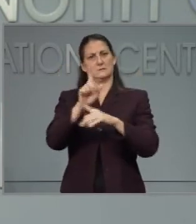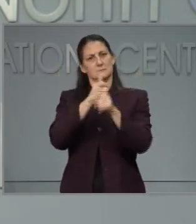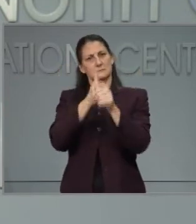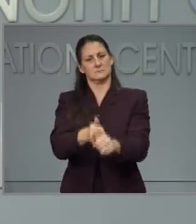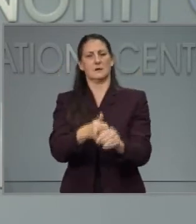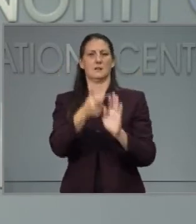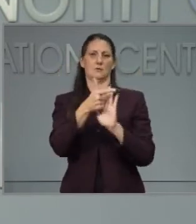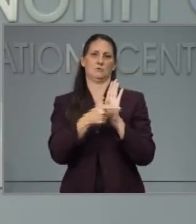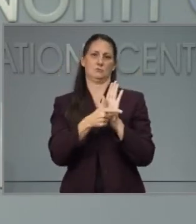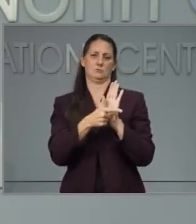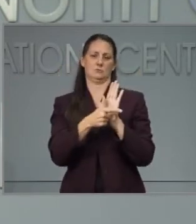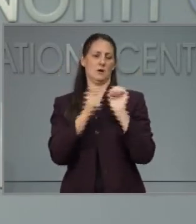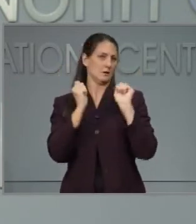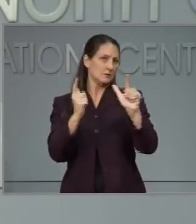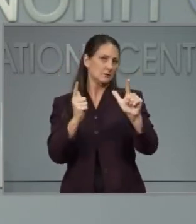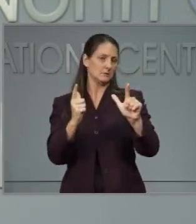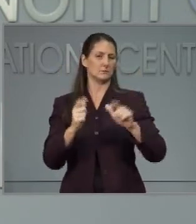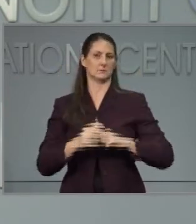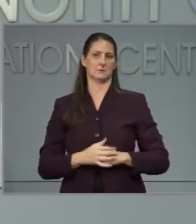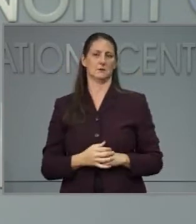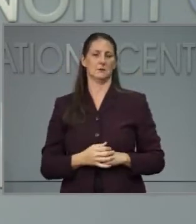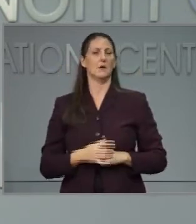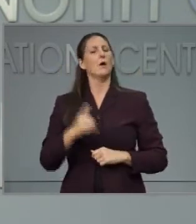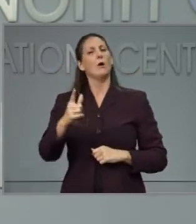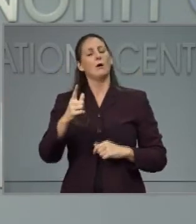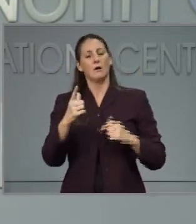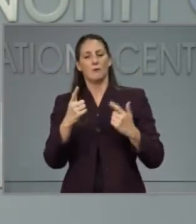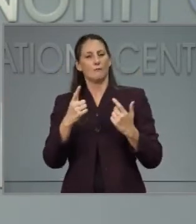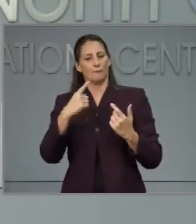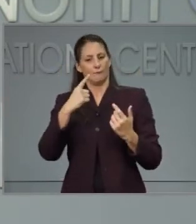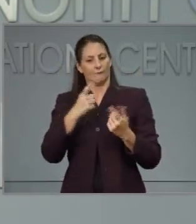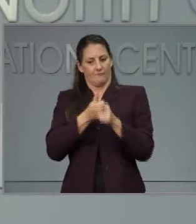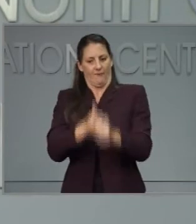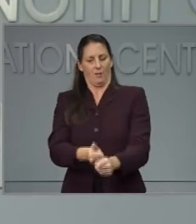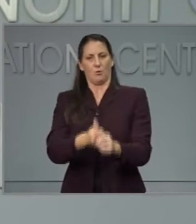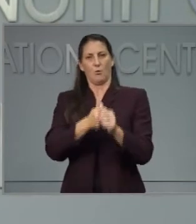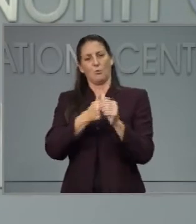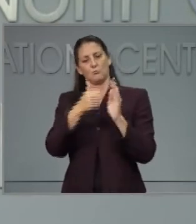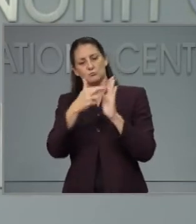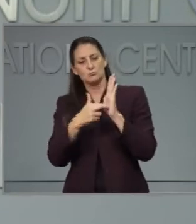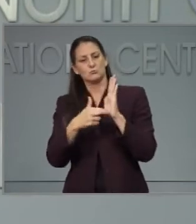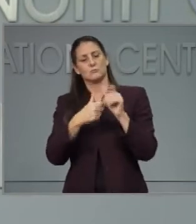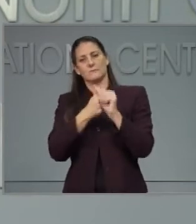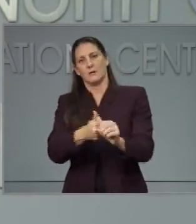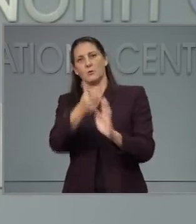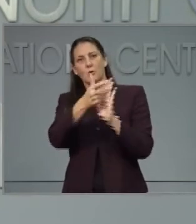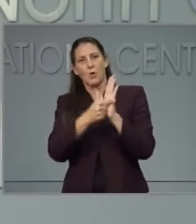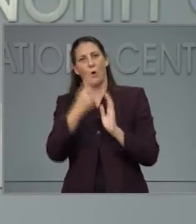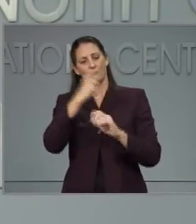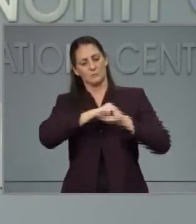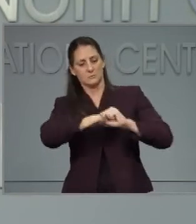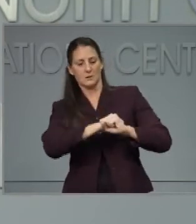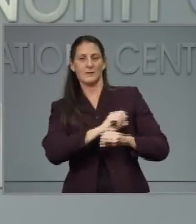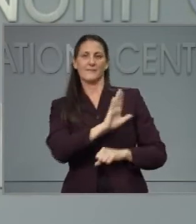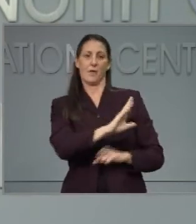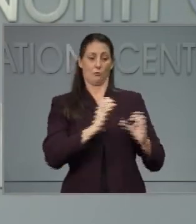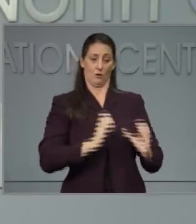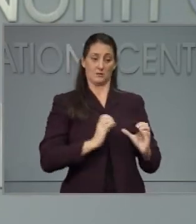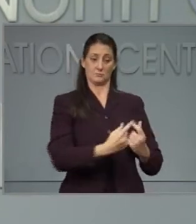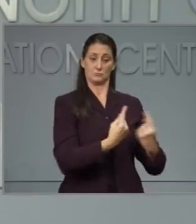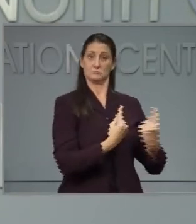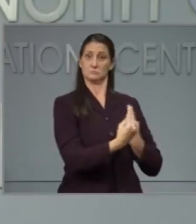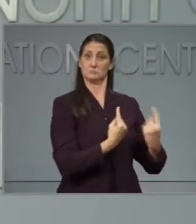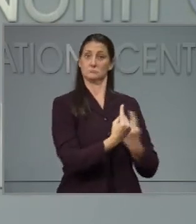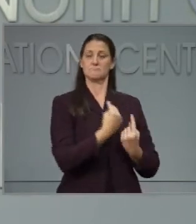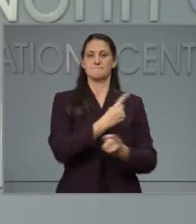not only for their customers but for their own staff to make sure that they obey these rules. And we expect that they will